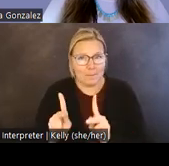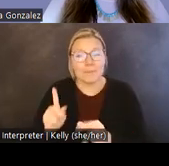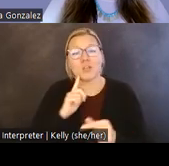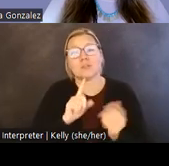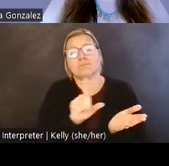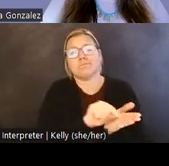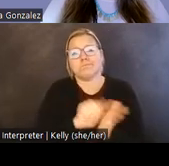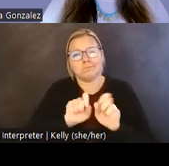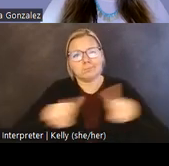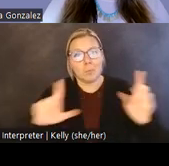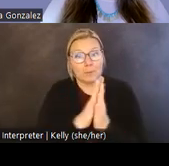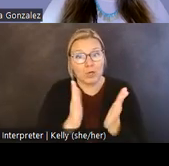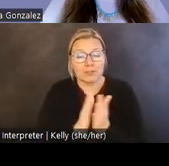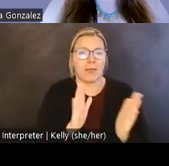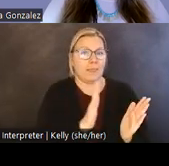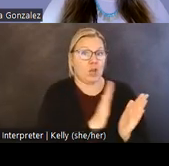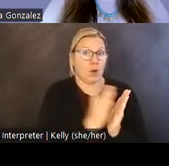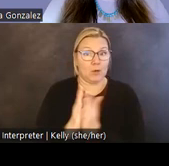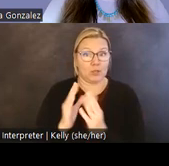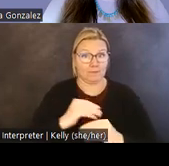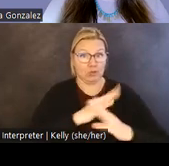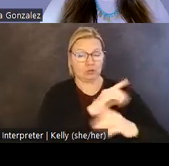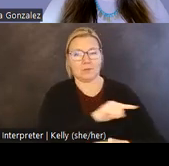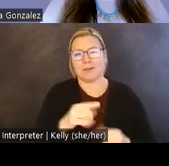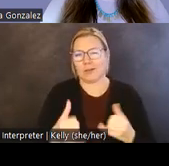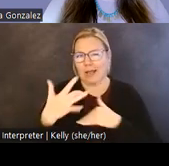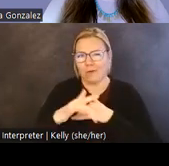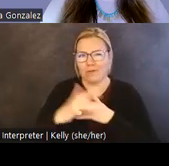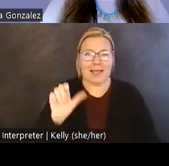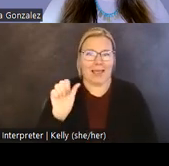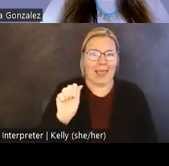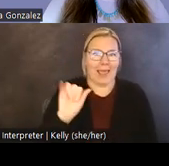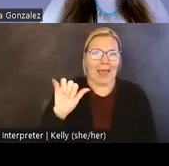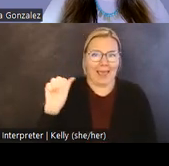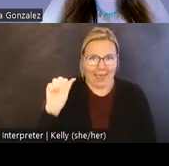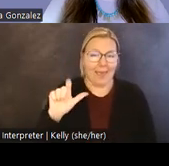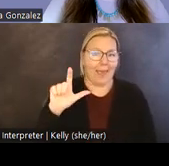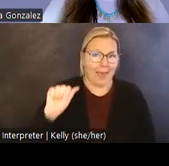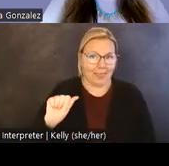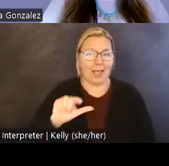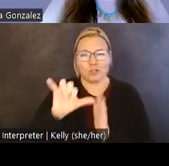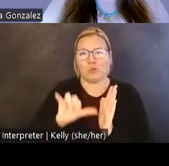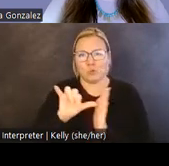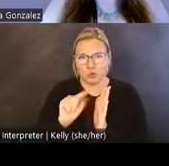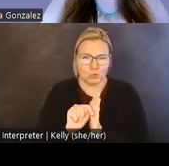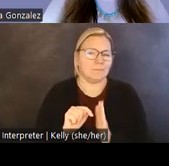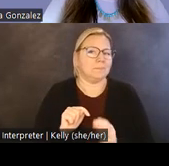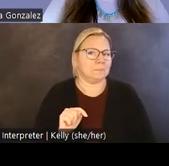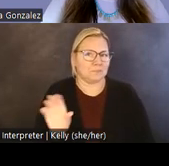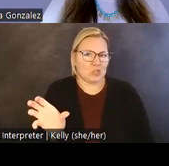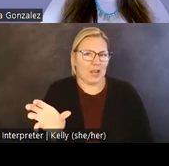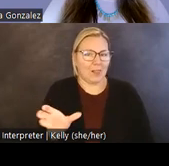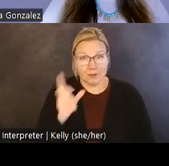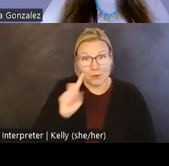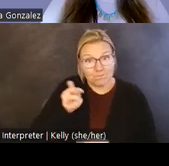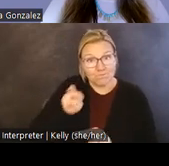year, and their virtual book talks are all now available on our AIA LA YouTube channel, so check them out. With